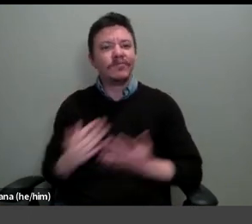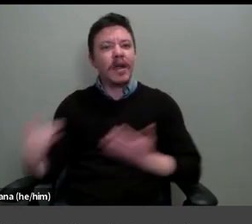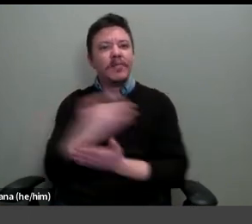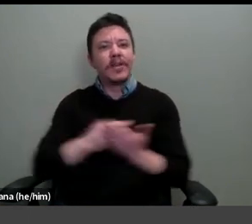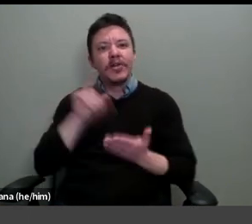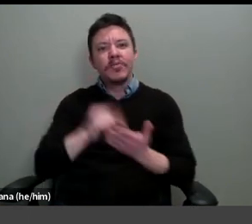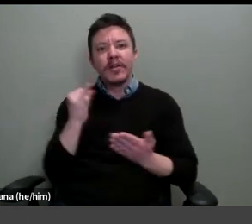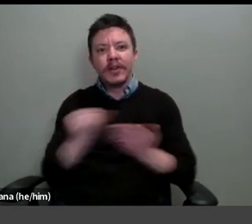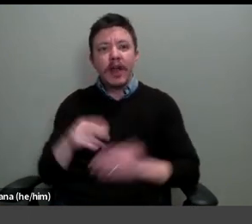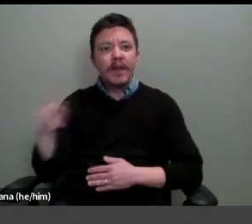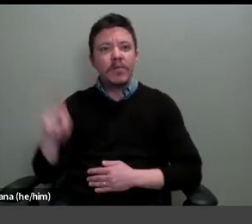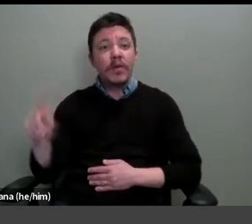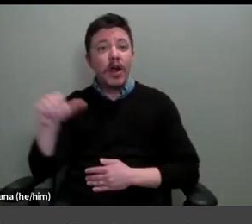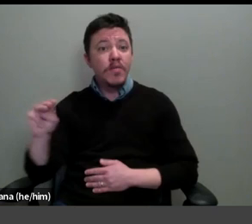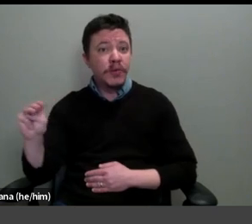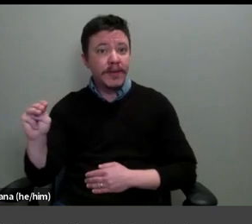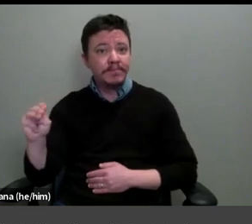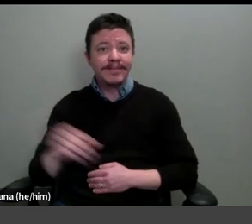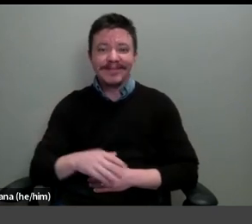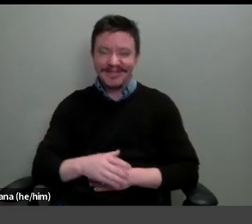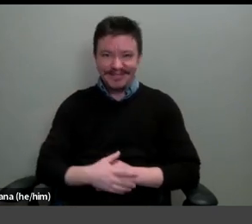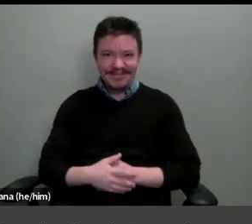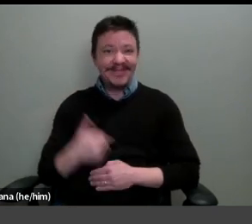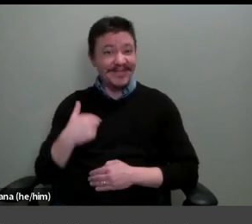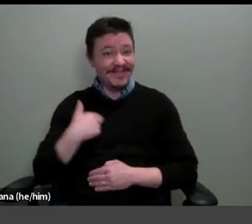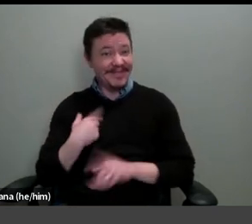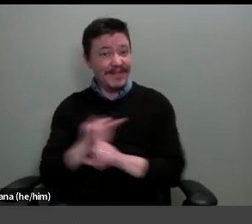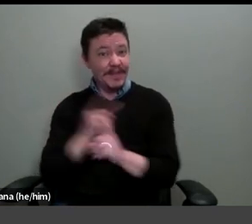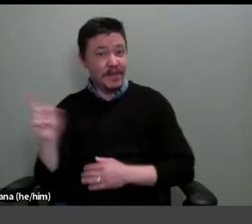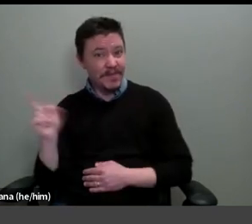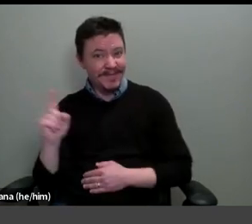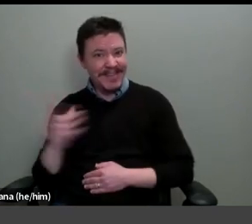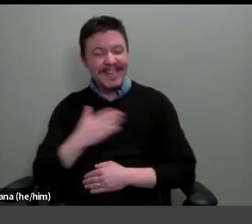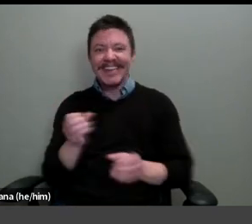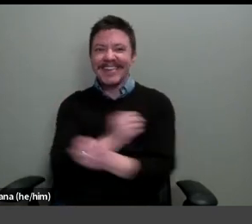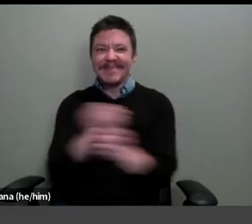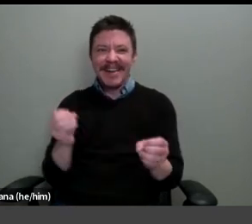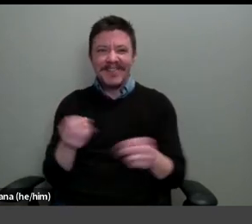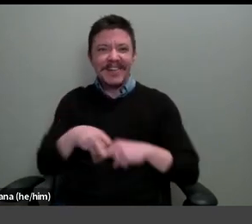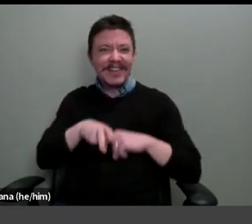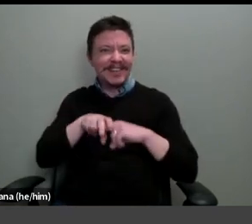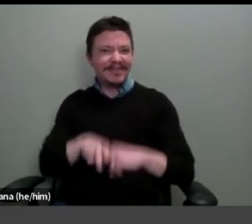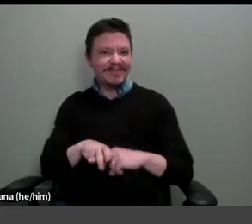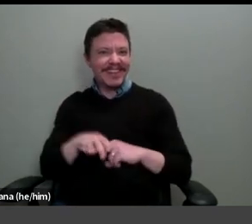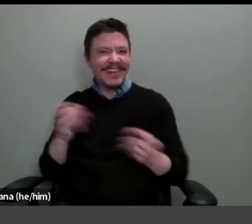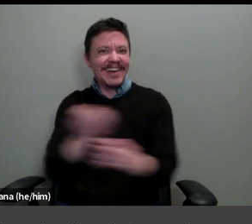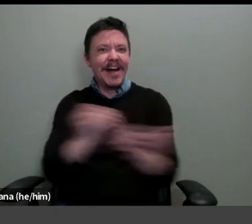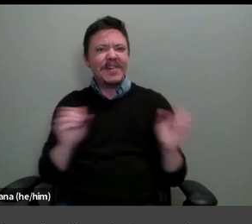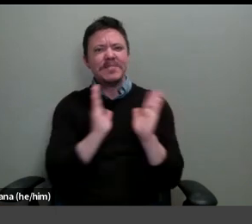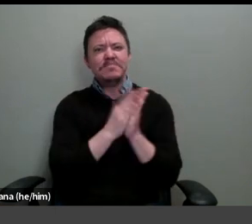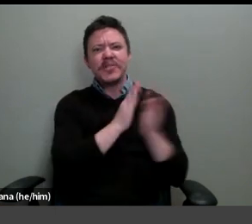drawings at the Portland Art Museum. And I'm coming to you today from my office. I'm seated in an office full of books.